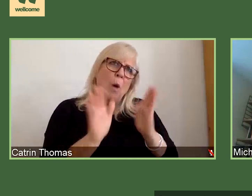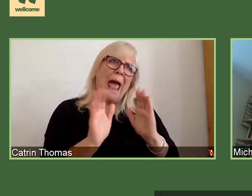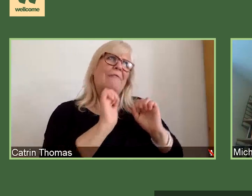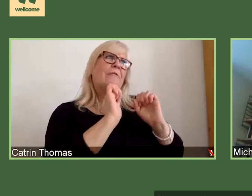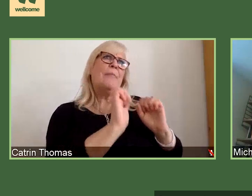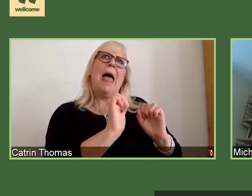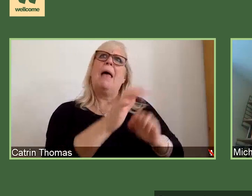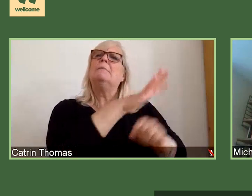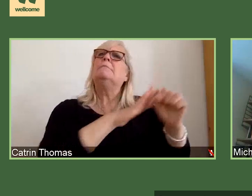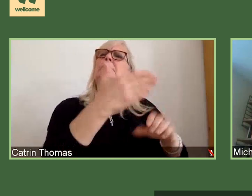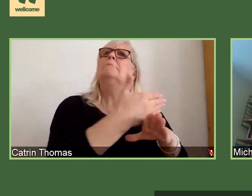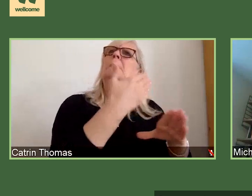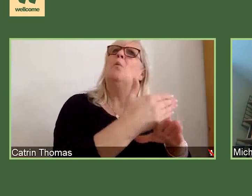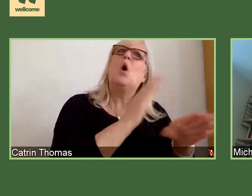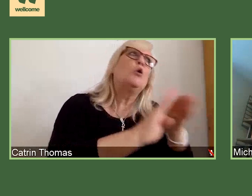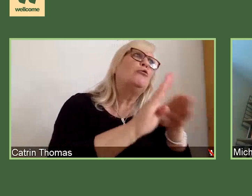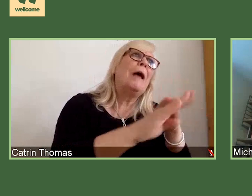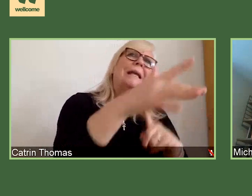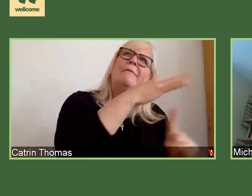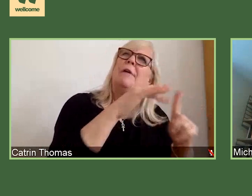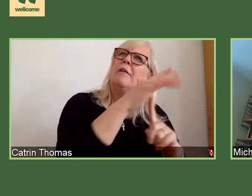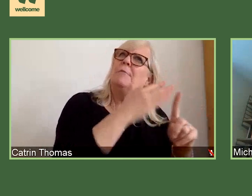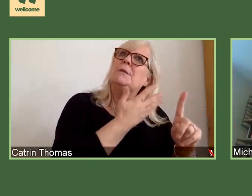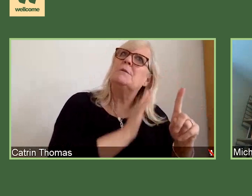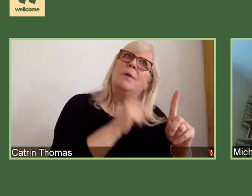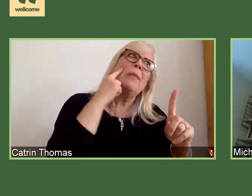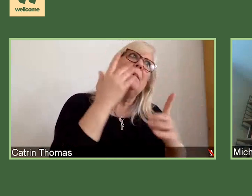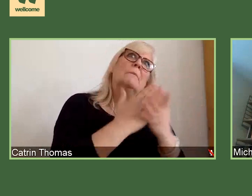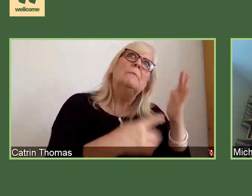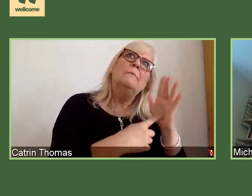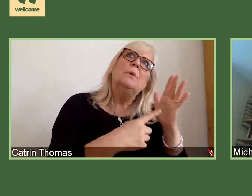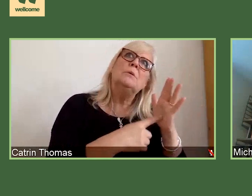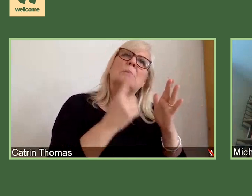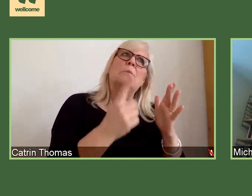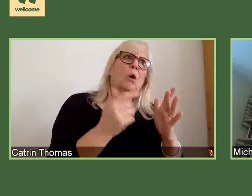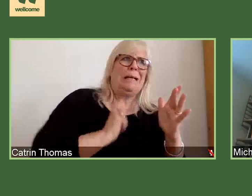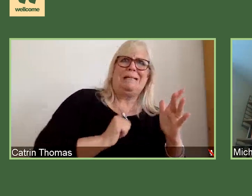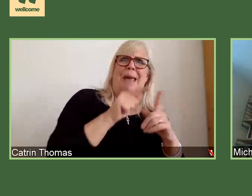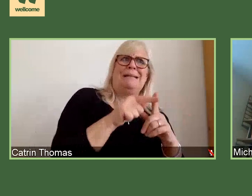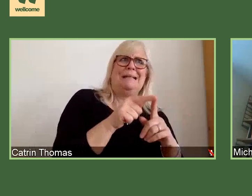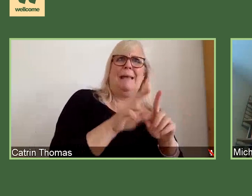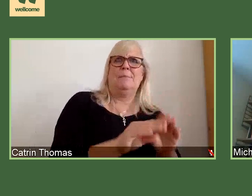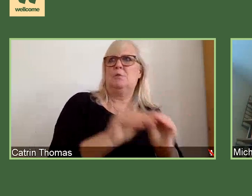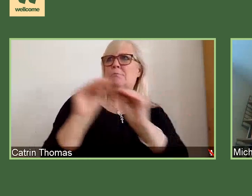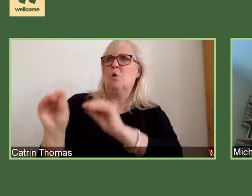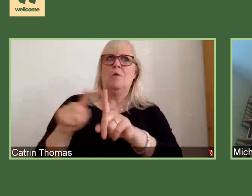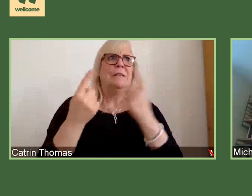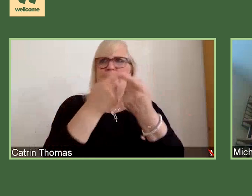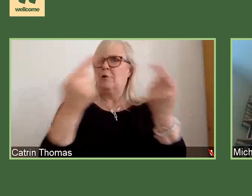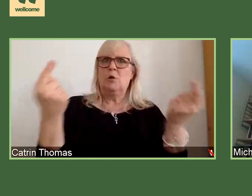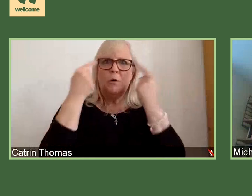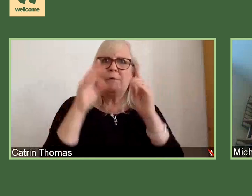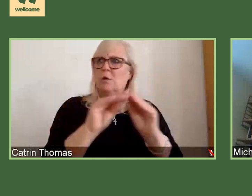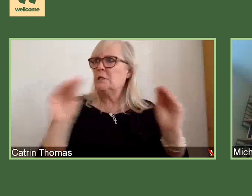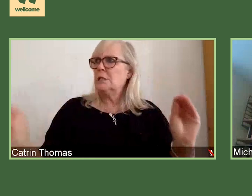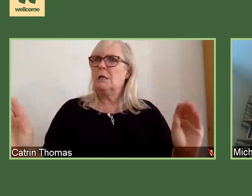you know, we're not expecting necessarily for researchers to move universities. That may not be possible. It may not be desirable for those